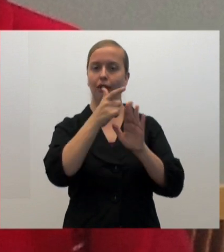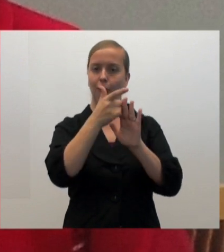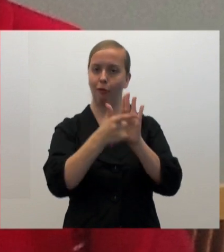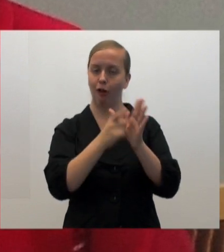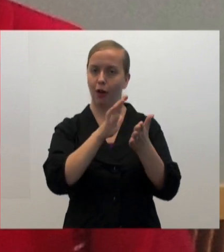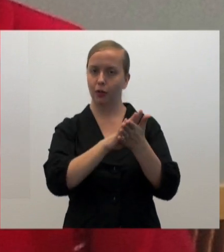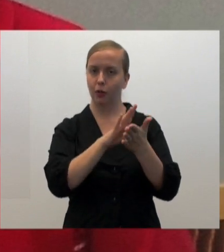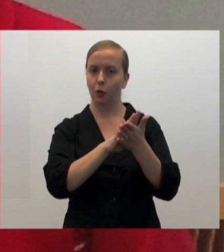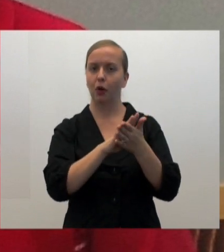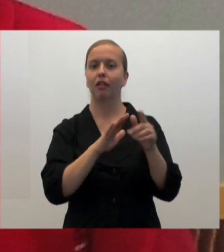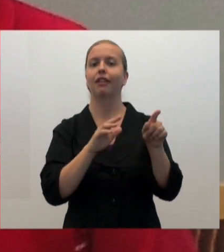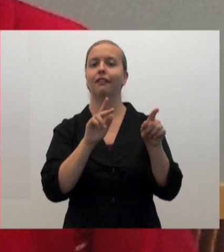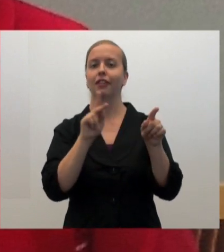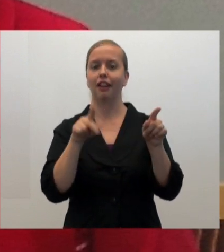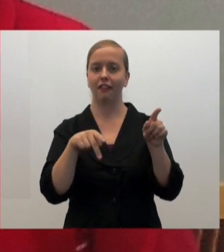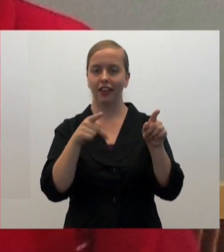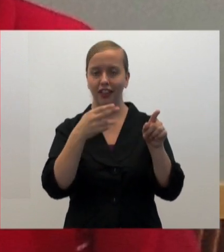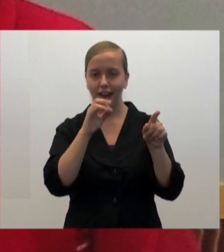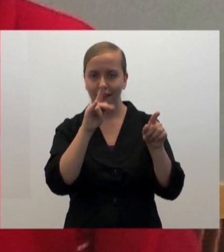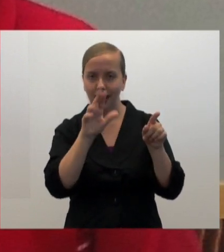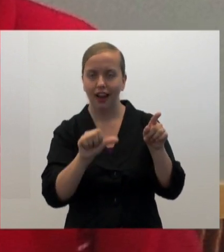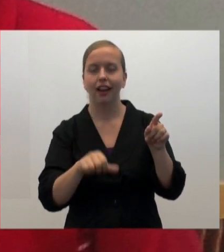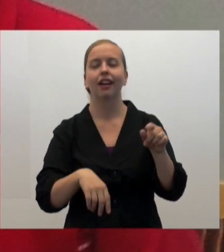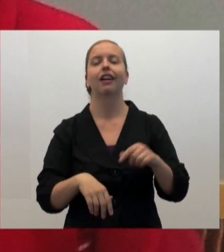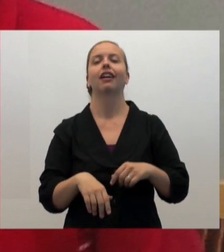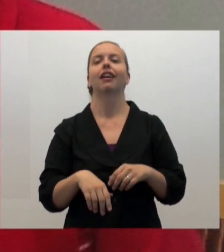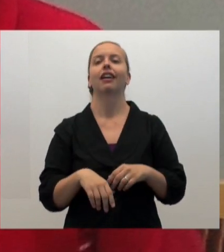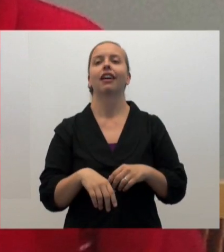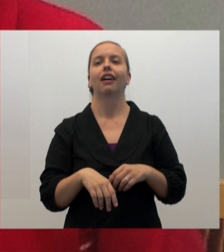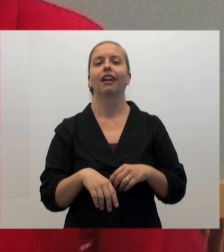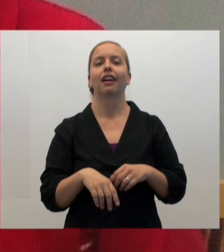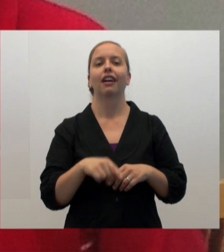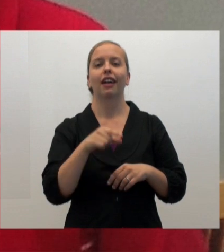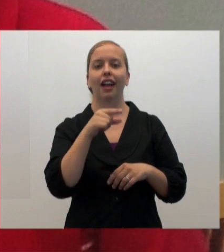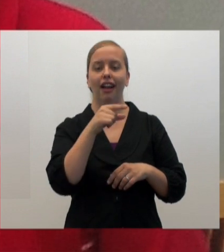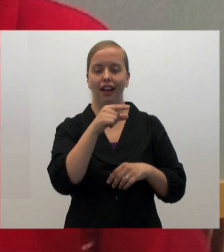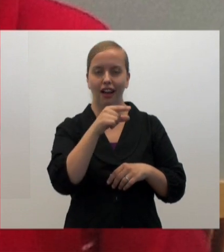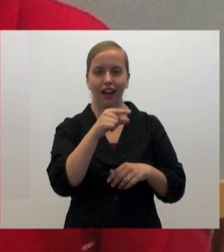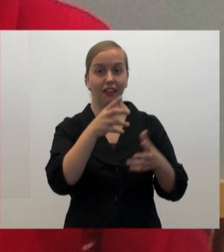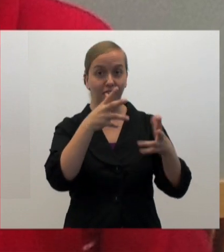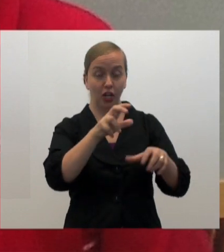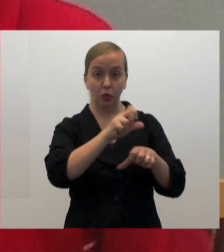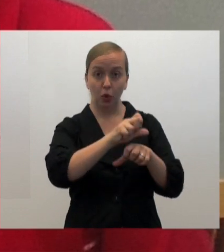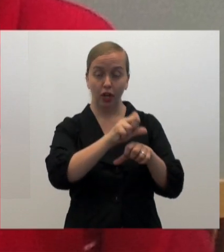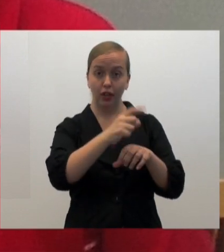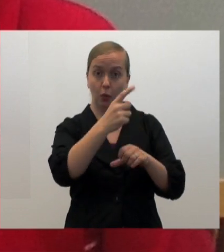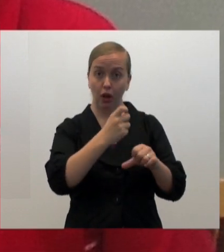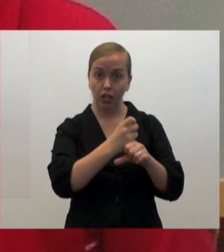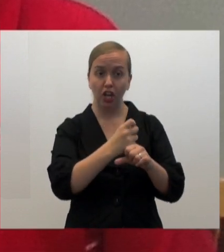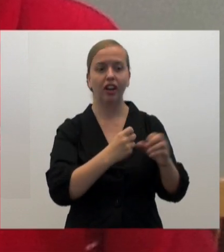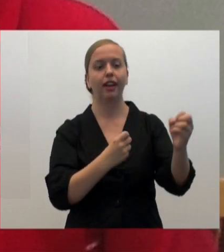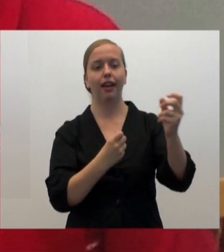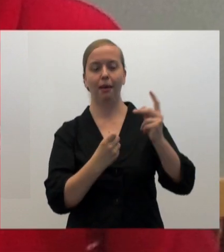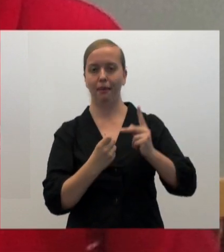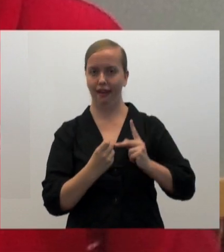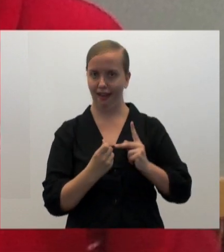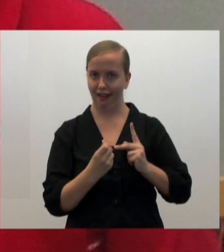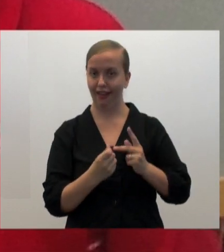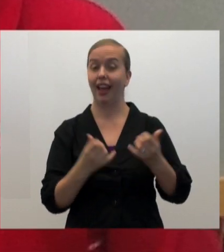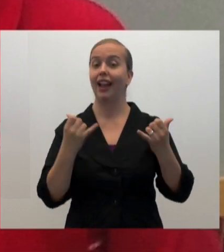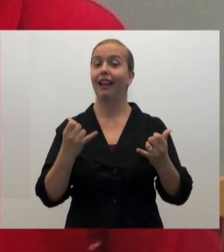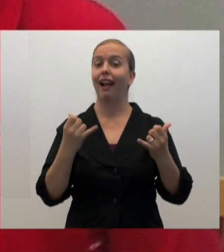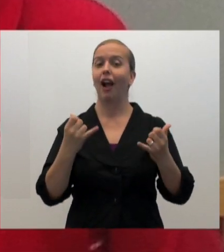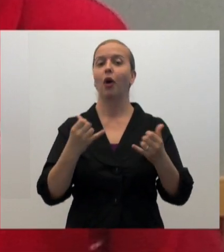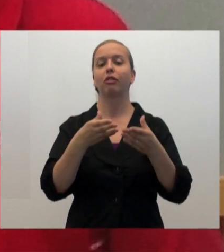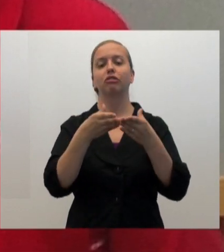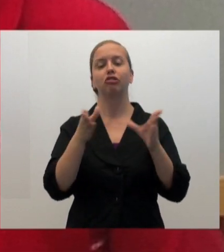his work in law school out in Philadelphia, actually got another degree in law out there, and after working there for a year has come